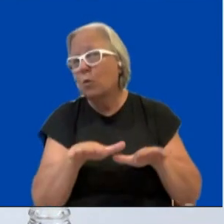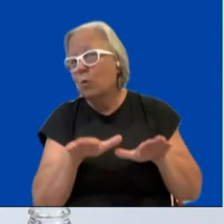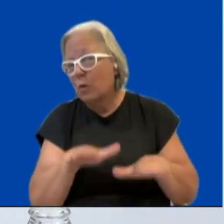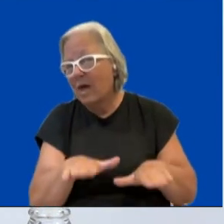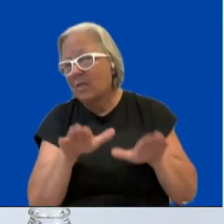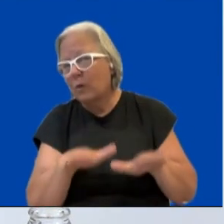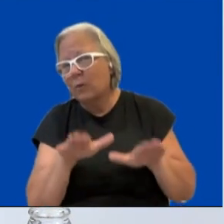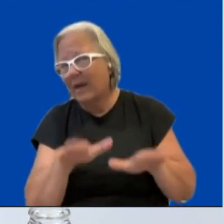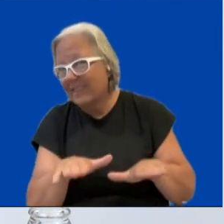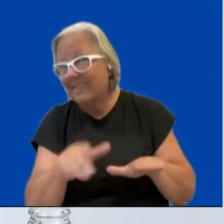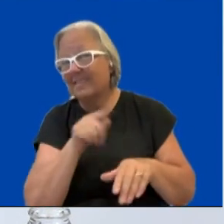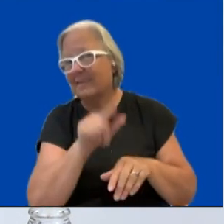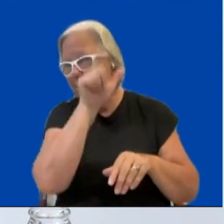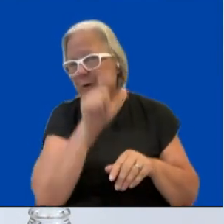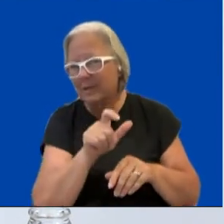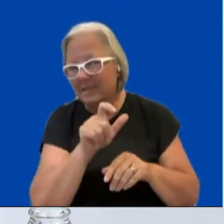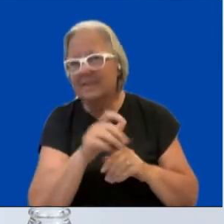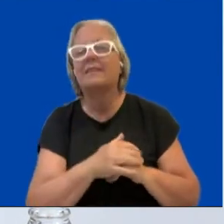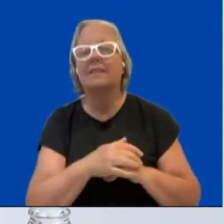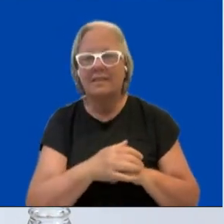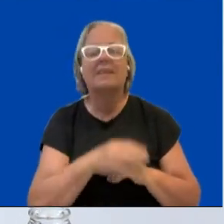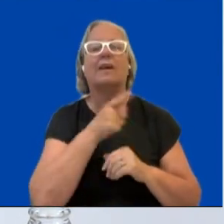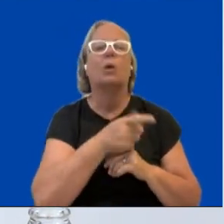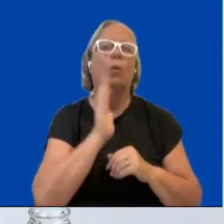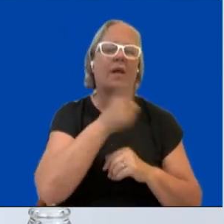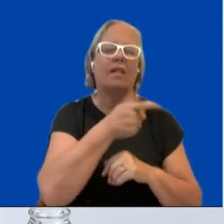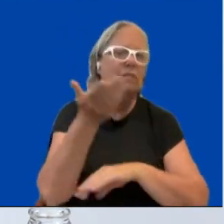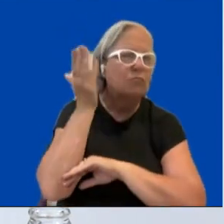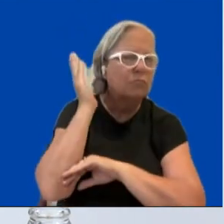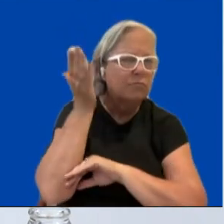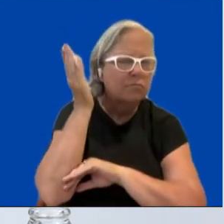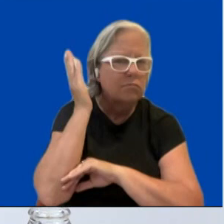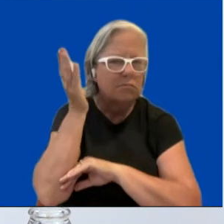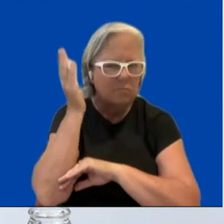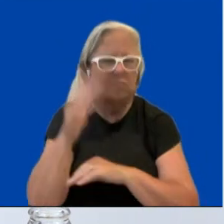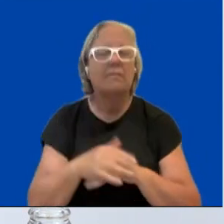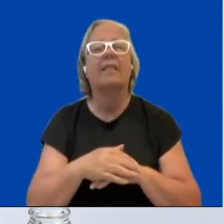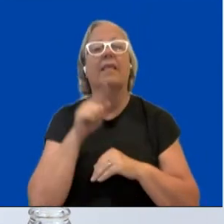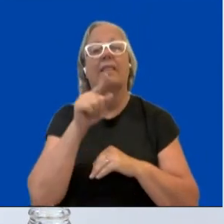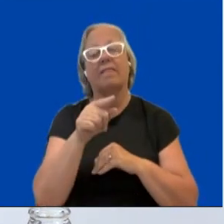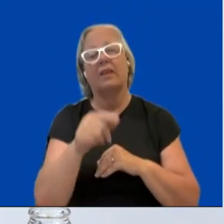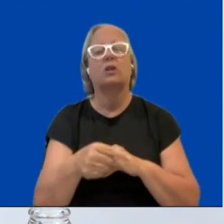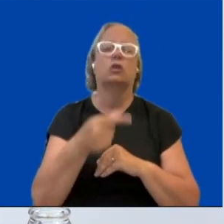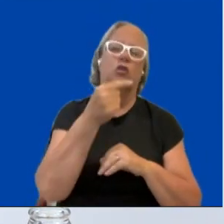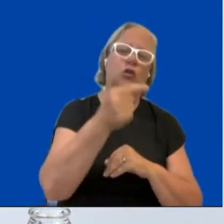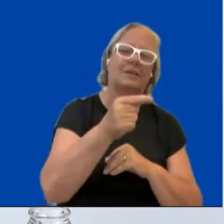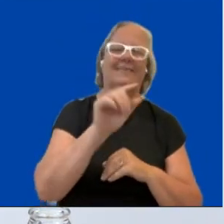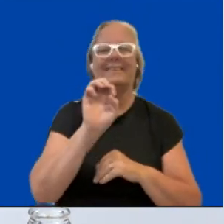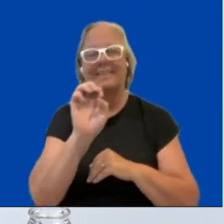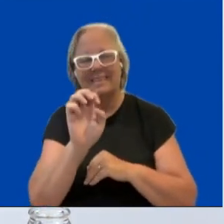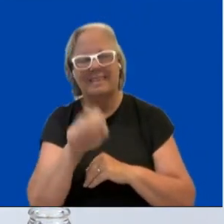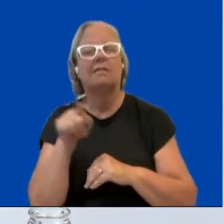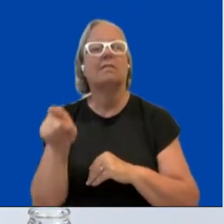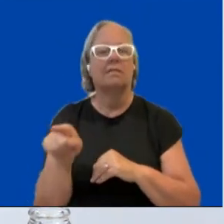presentation about the findings of the Gender Equality Index 2023. And this will be done thanks to